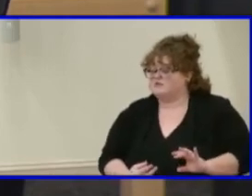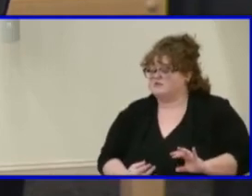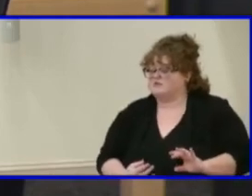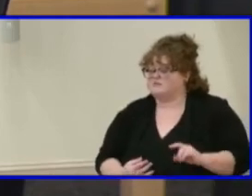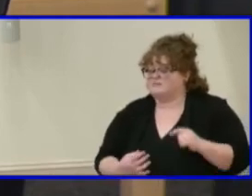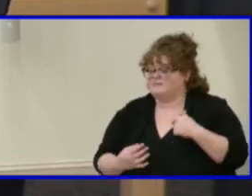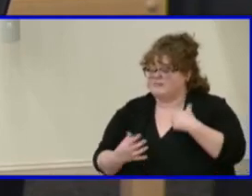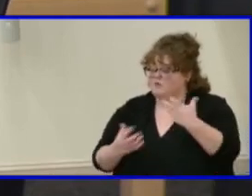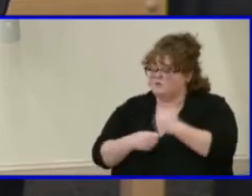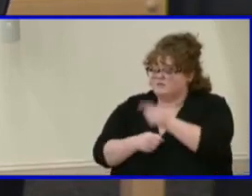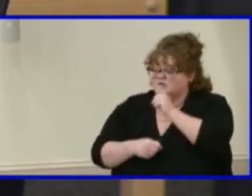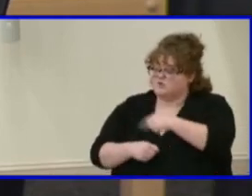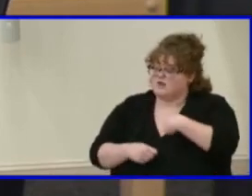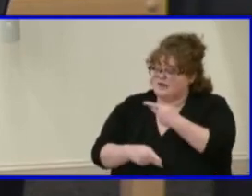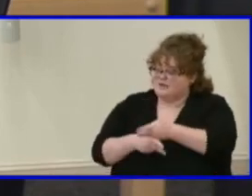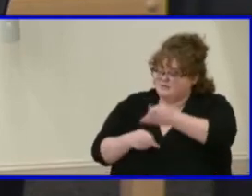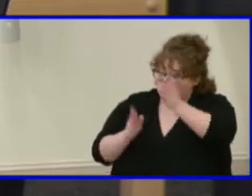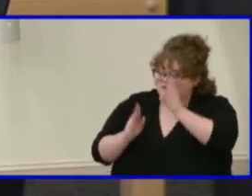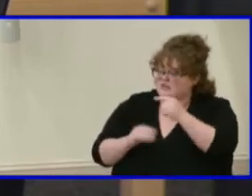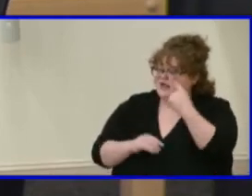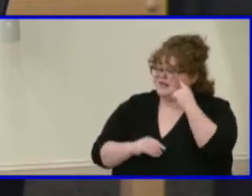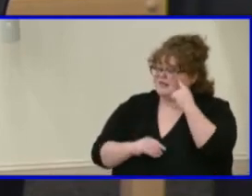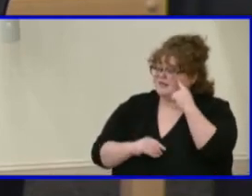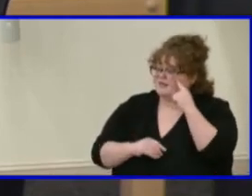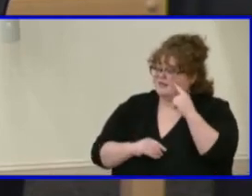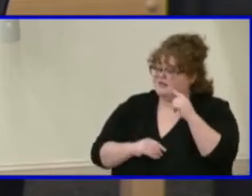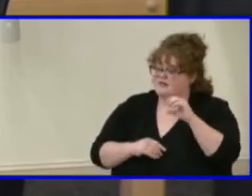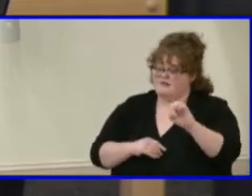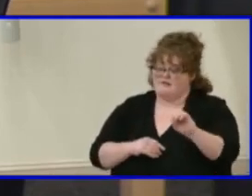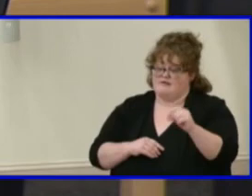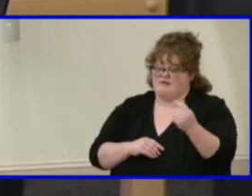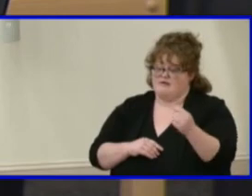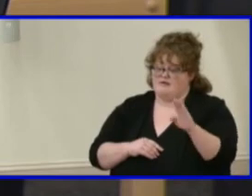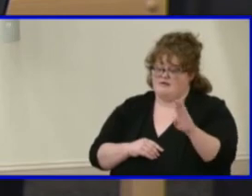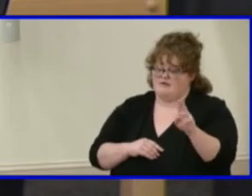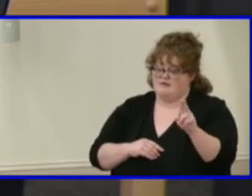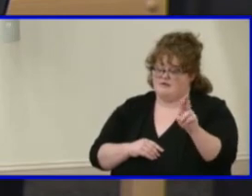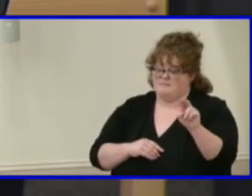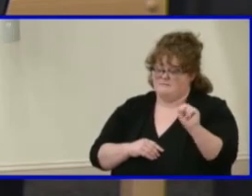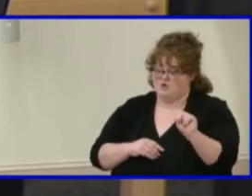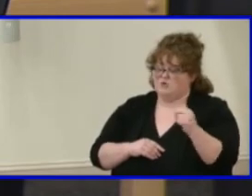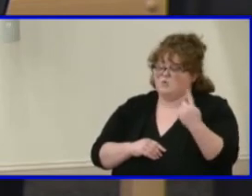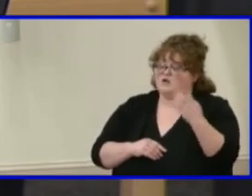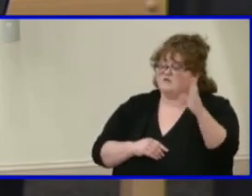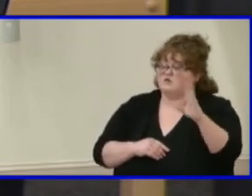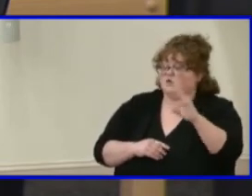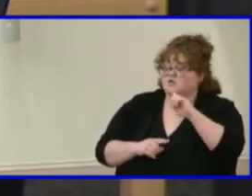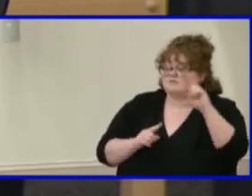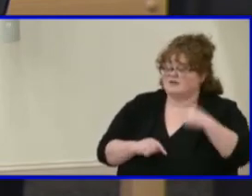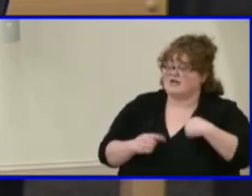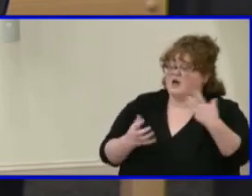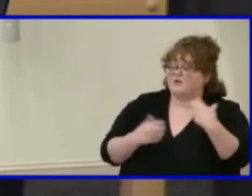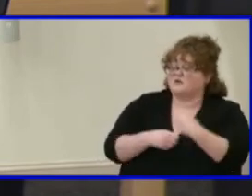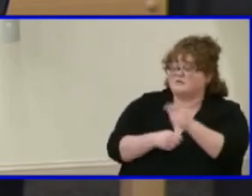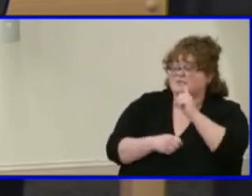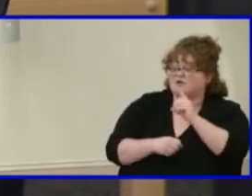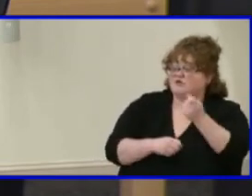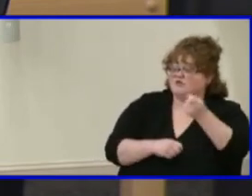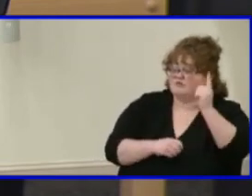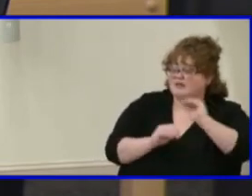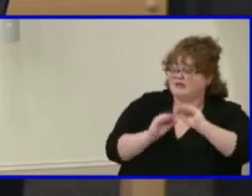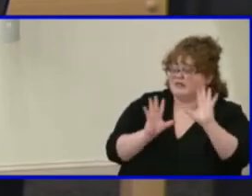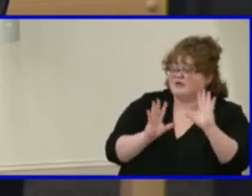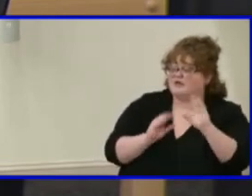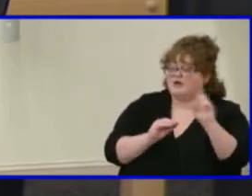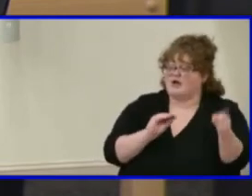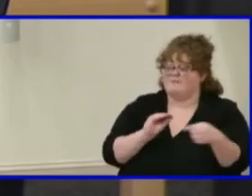Mrs. Ogburn, one of your responses was you wanted to understand better thoughts on expanding